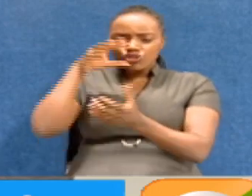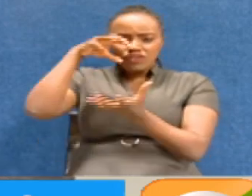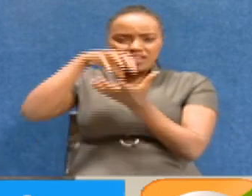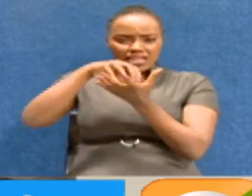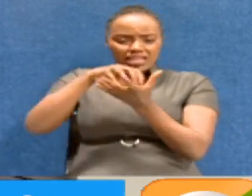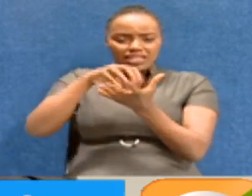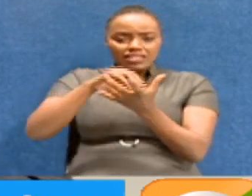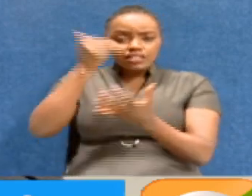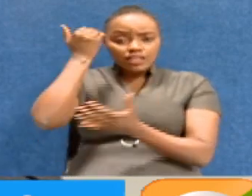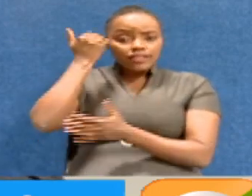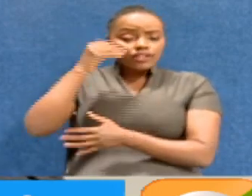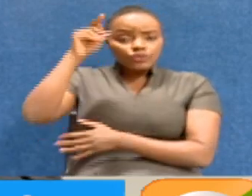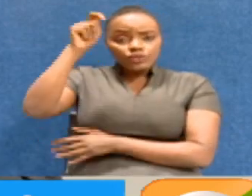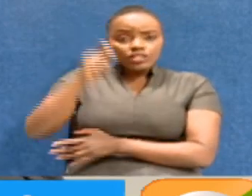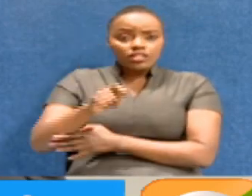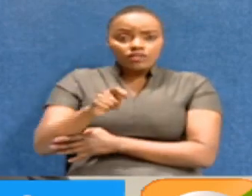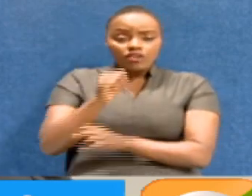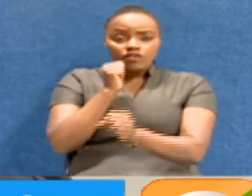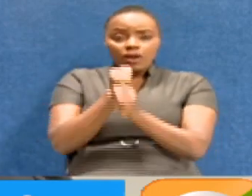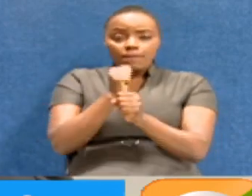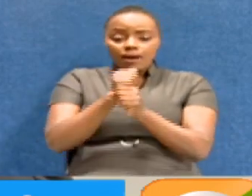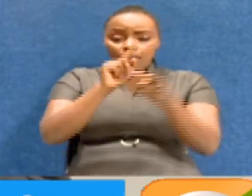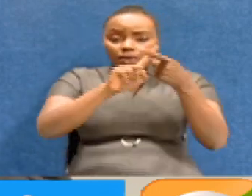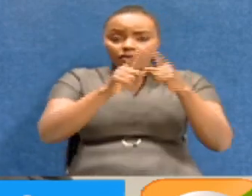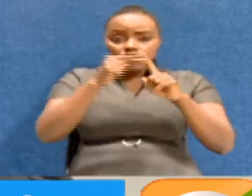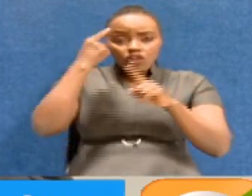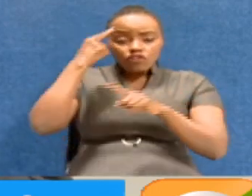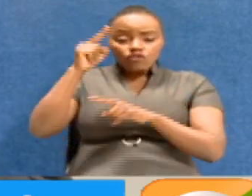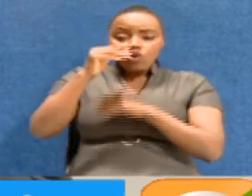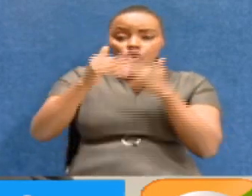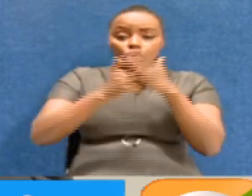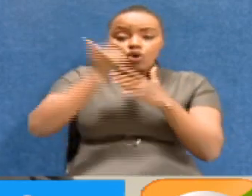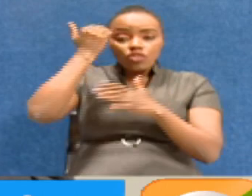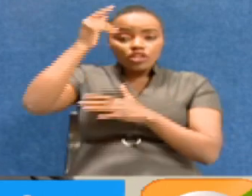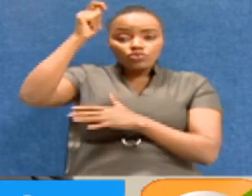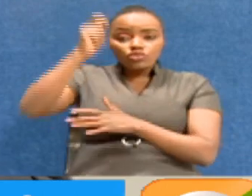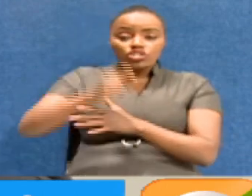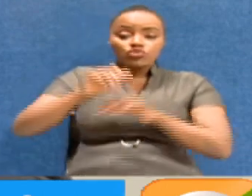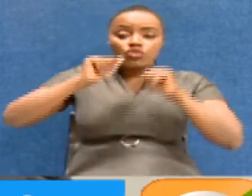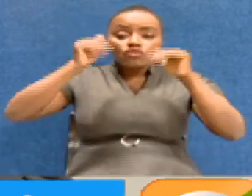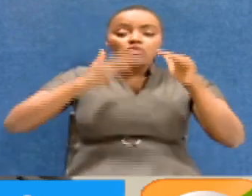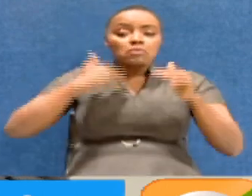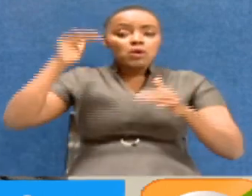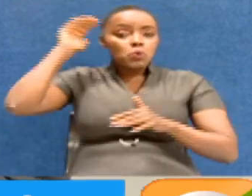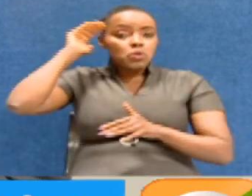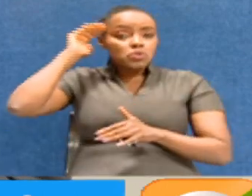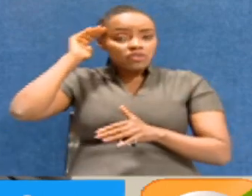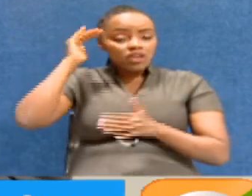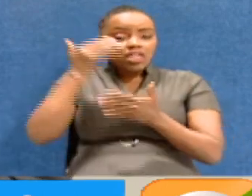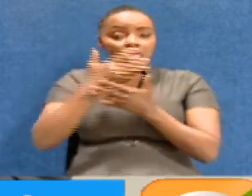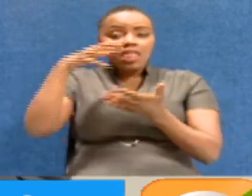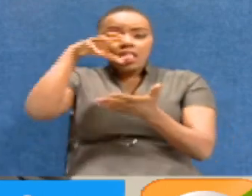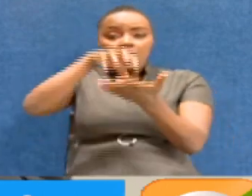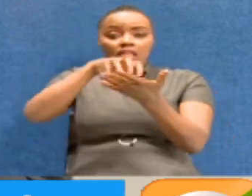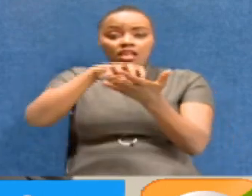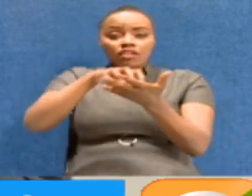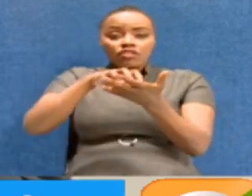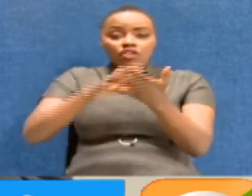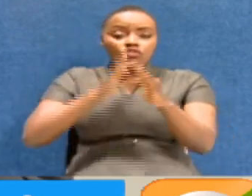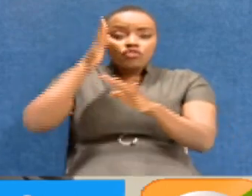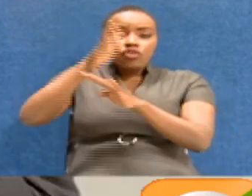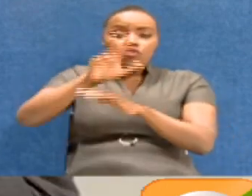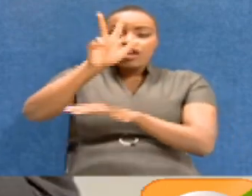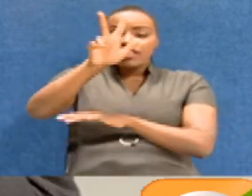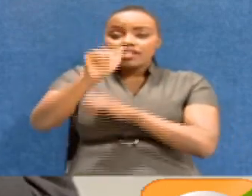he set up performance standards for his judicial officers. He told them, I don't want to hear of any case that is more than